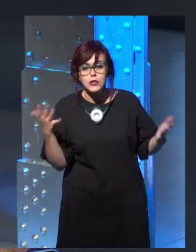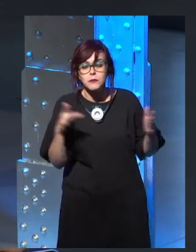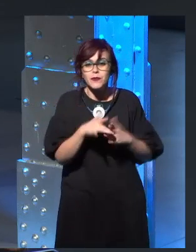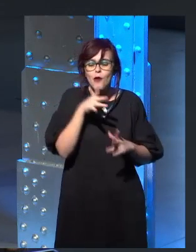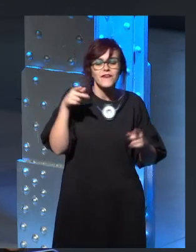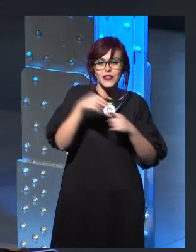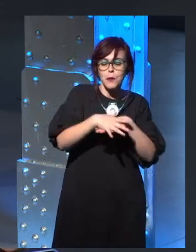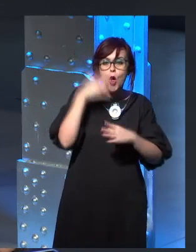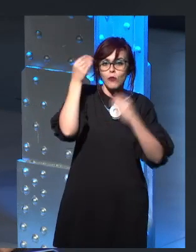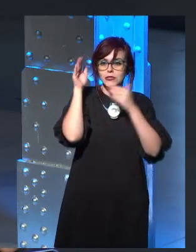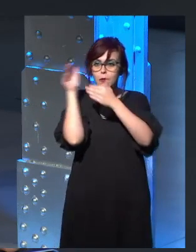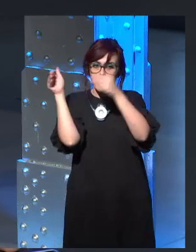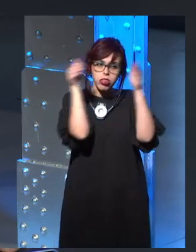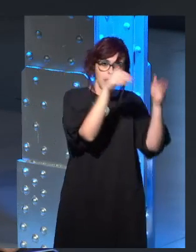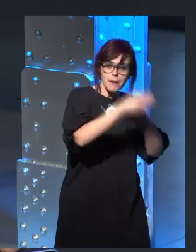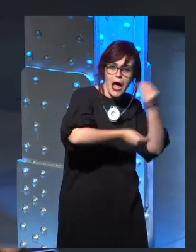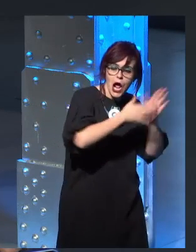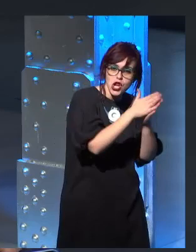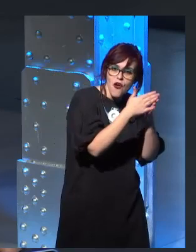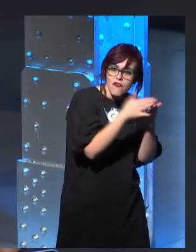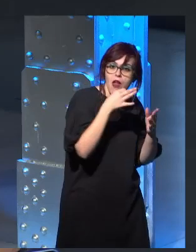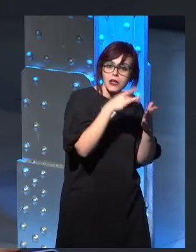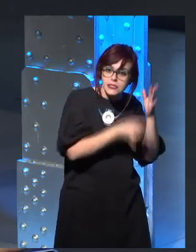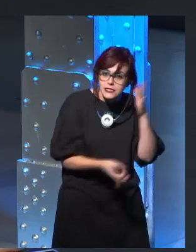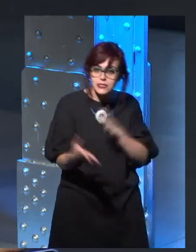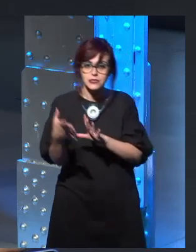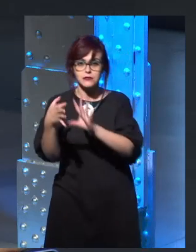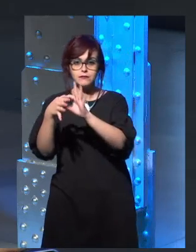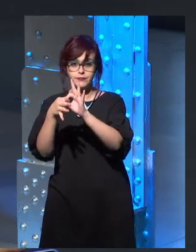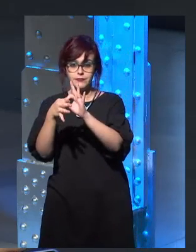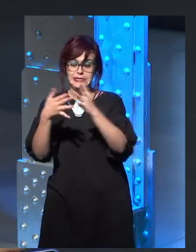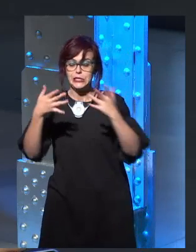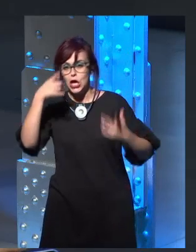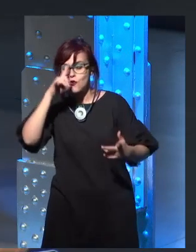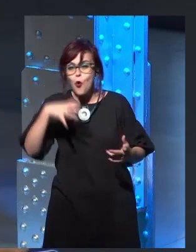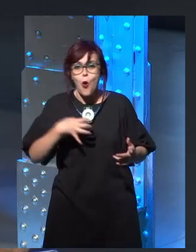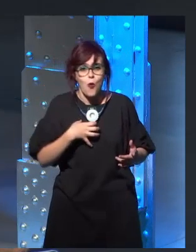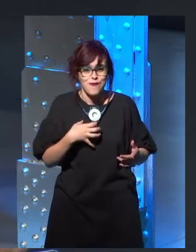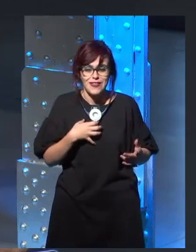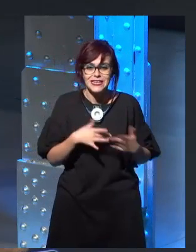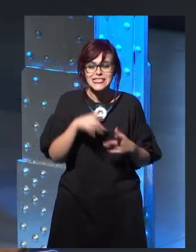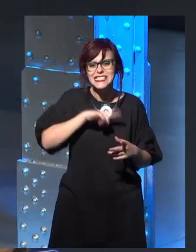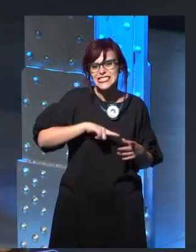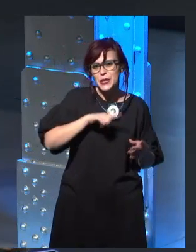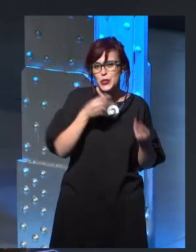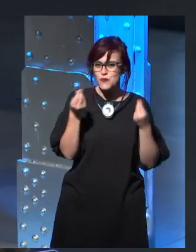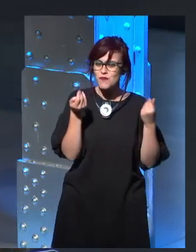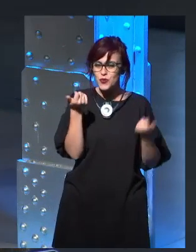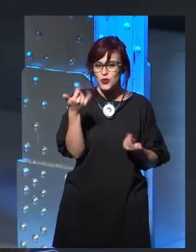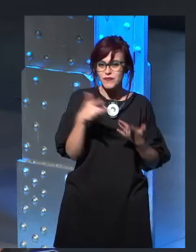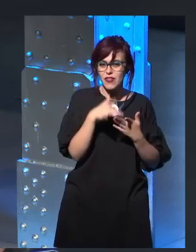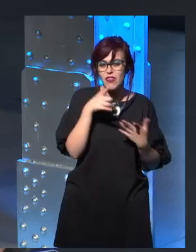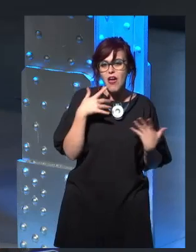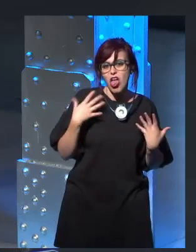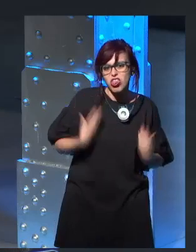it all comes back to sort of a sense of, uh, disappointment. Like, you know, not a child, you know, not a parent in a